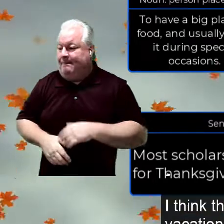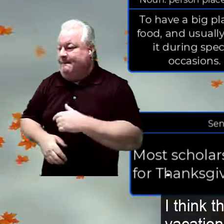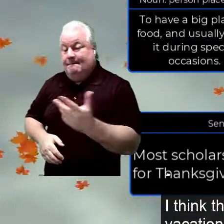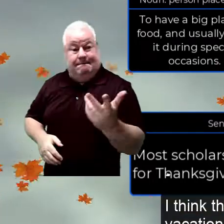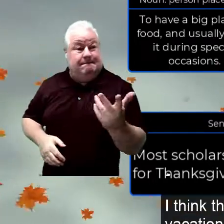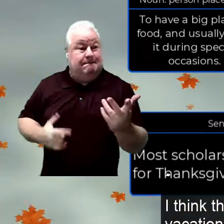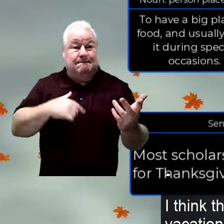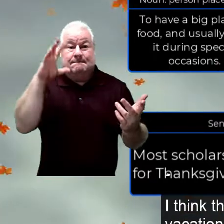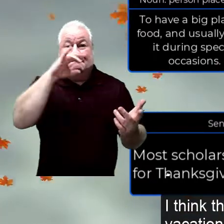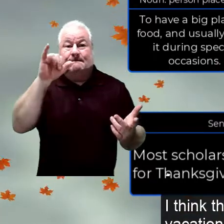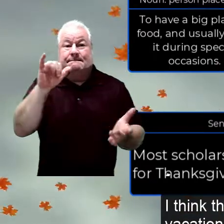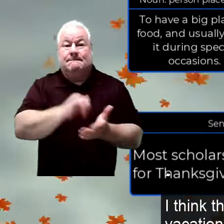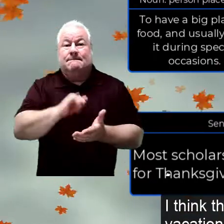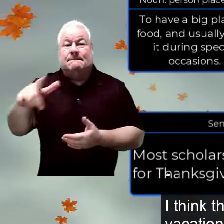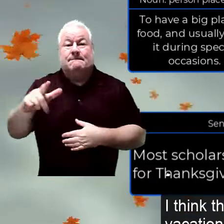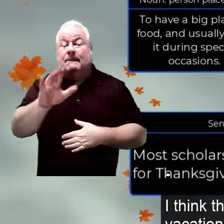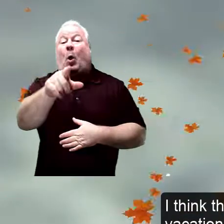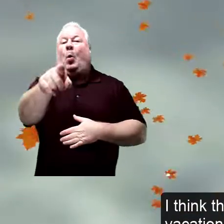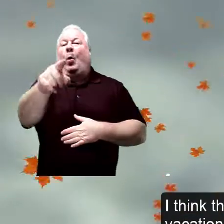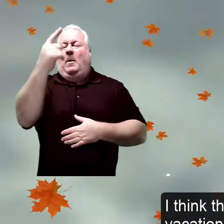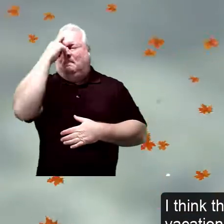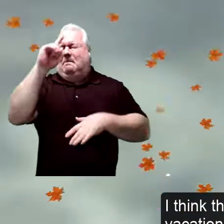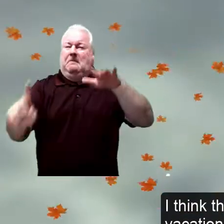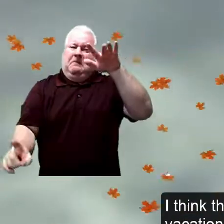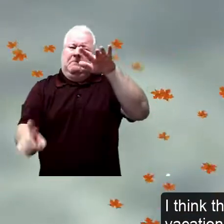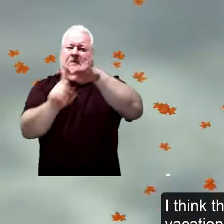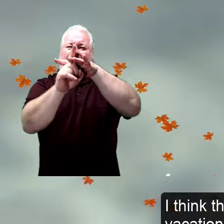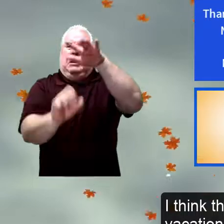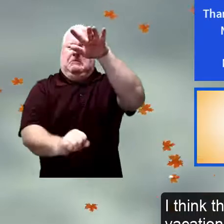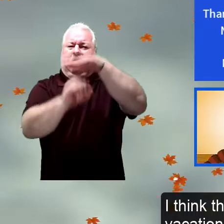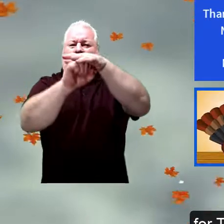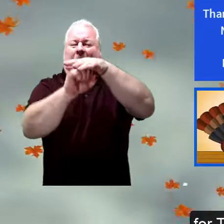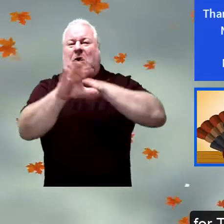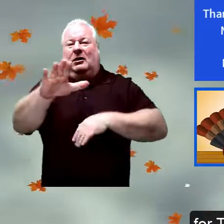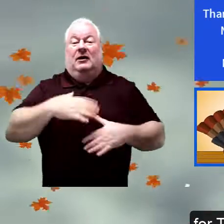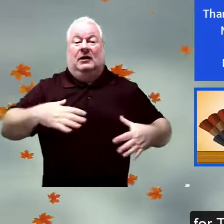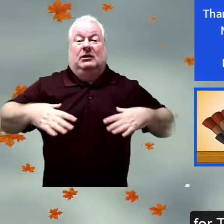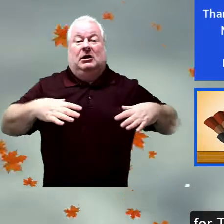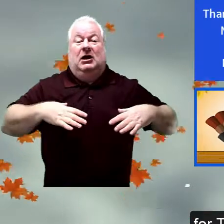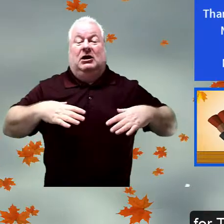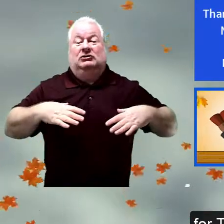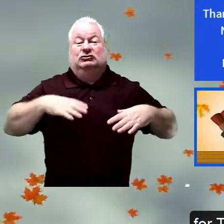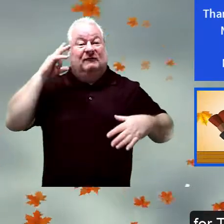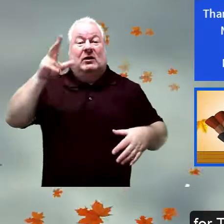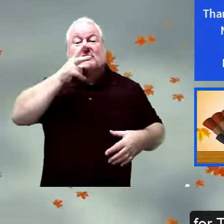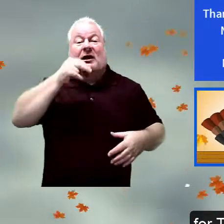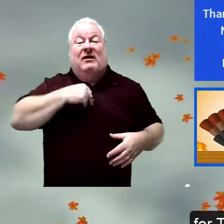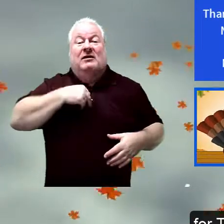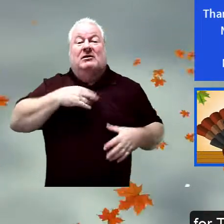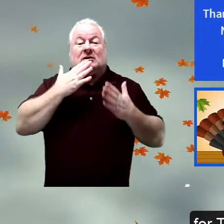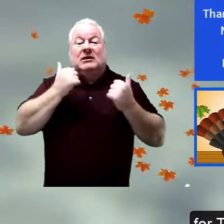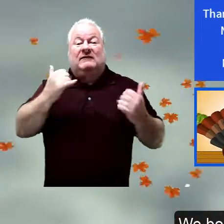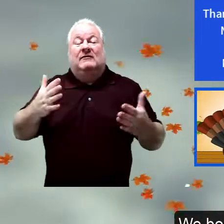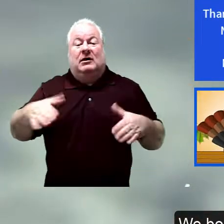I think that's it. Oh, don't forget, we start our vacation for Thanksgiving break next